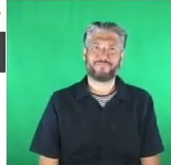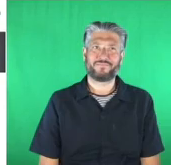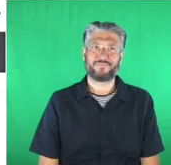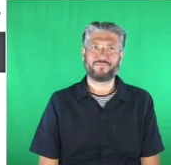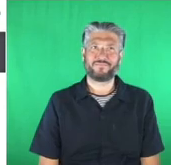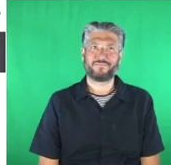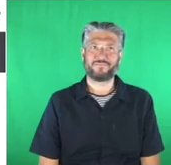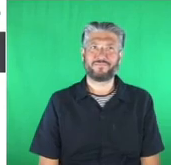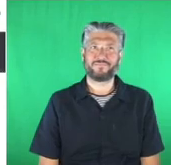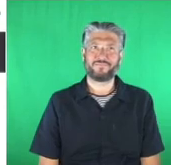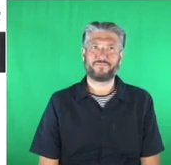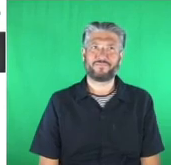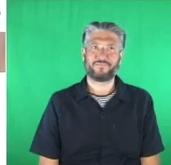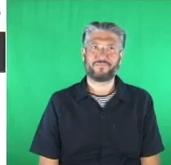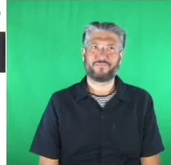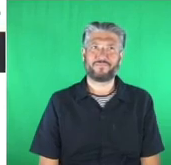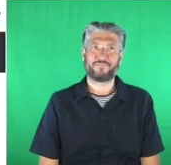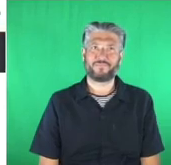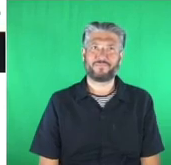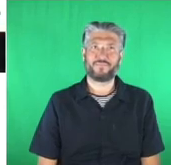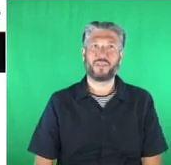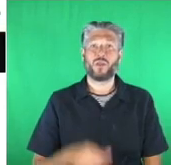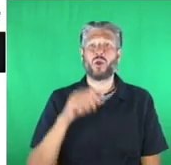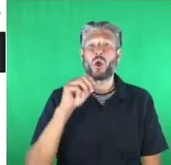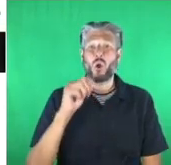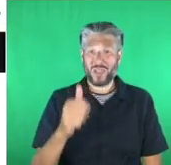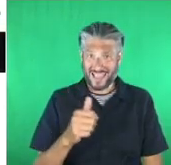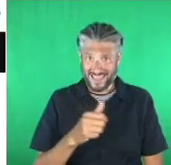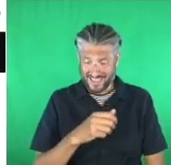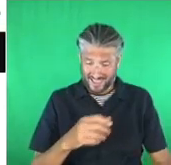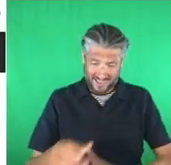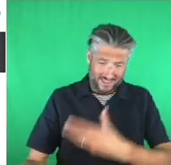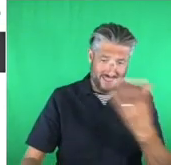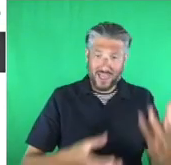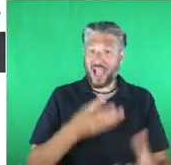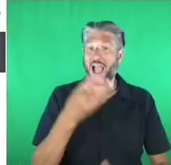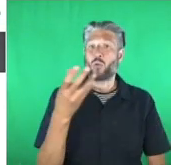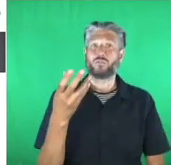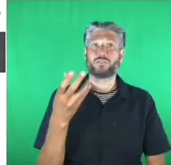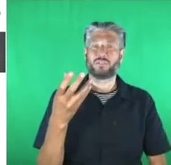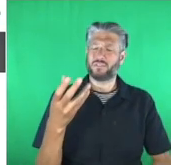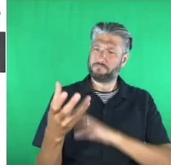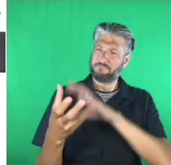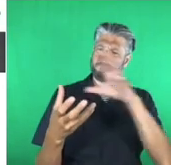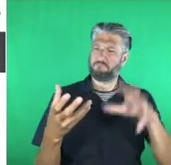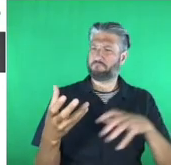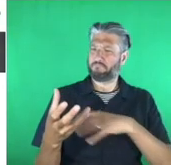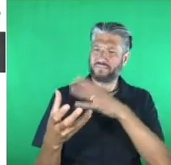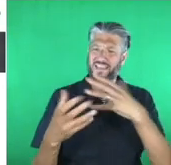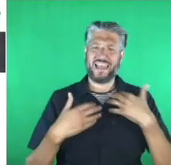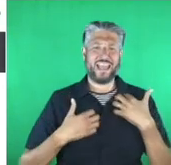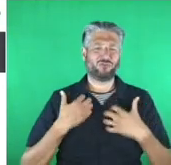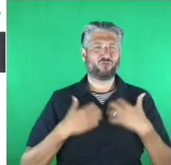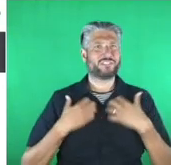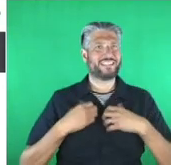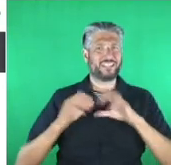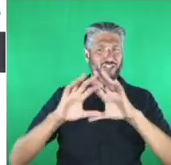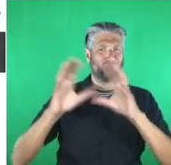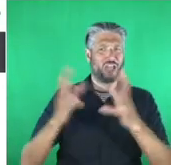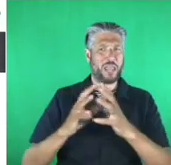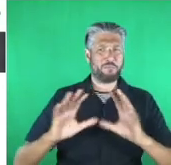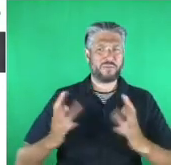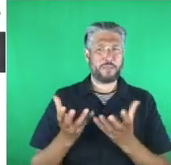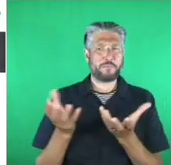Okay, I'm pulling it out now. It's an interesting shape. So there's a square on the